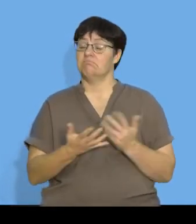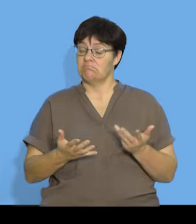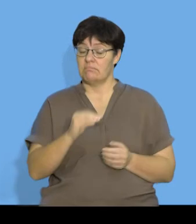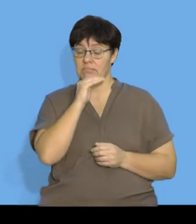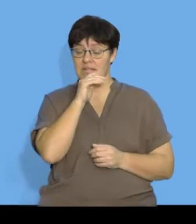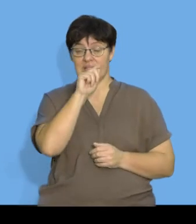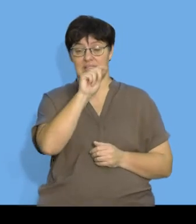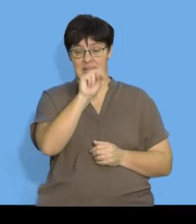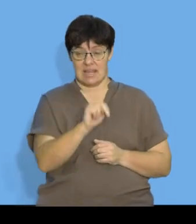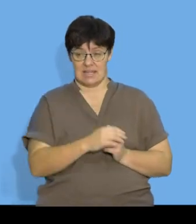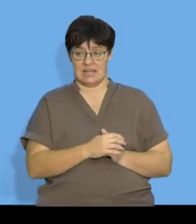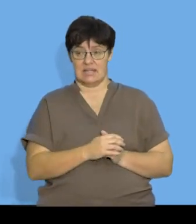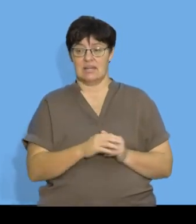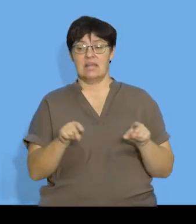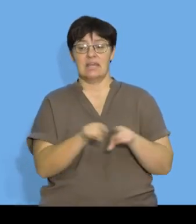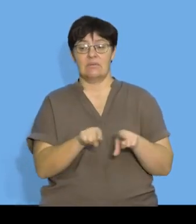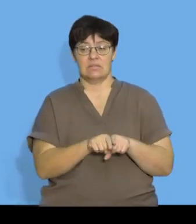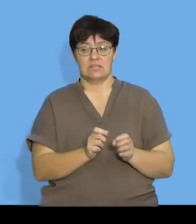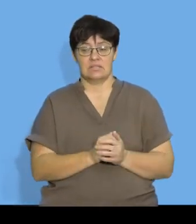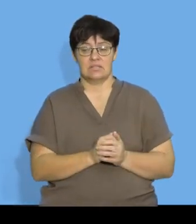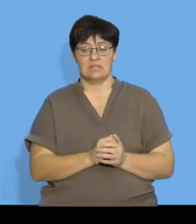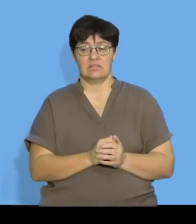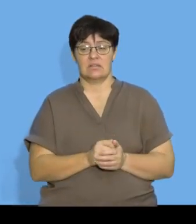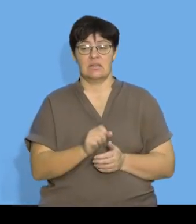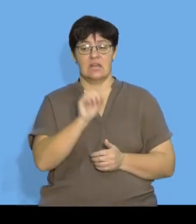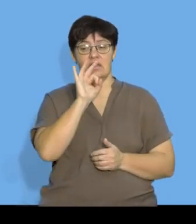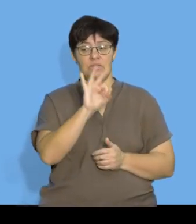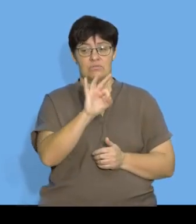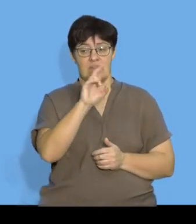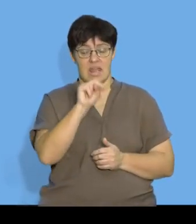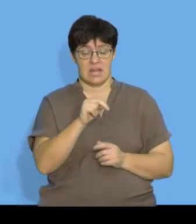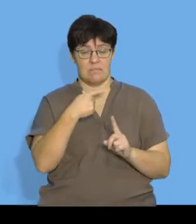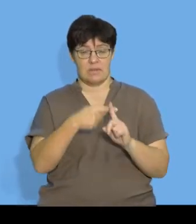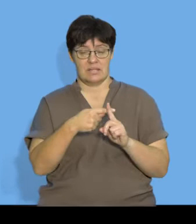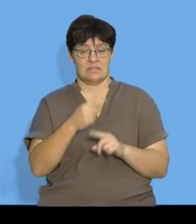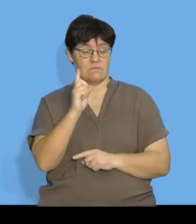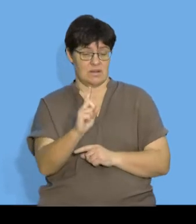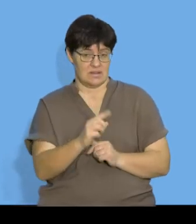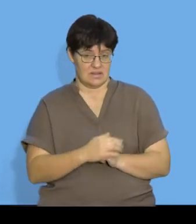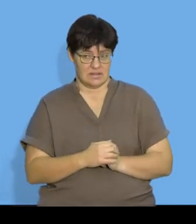that T N is equal to 3 N plus 1